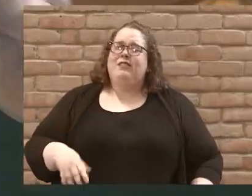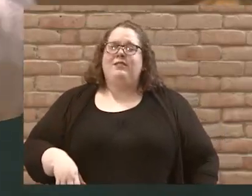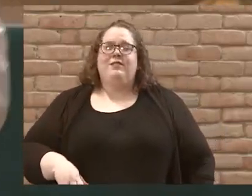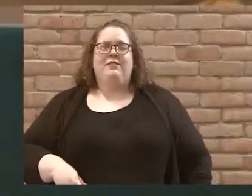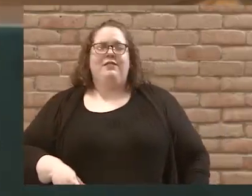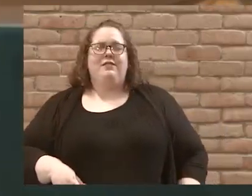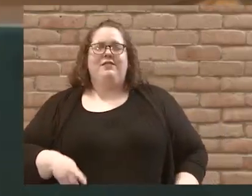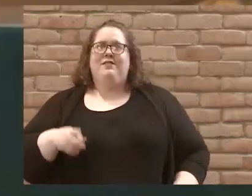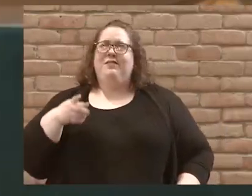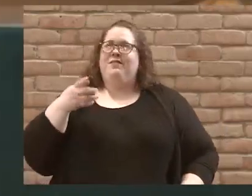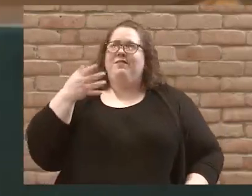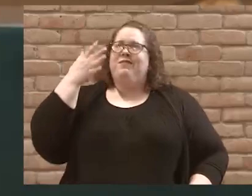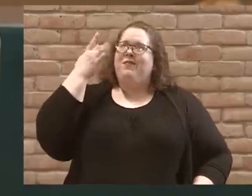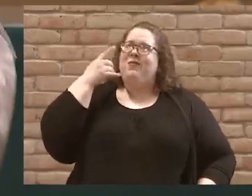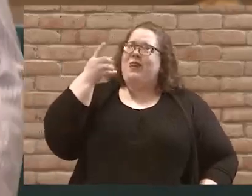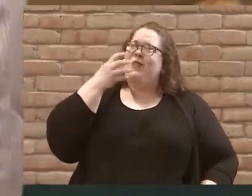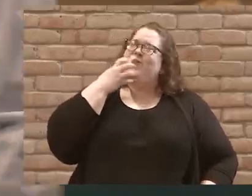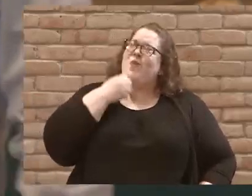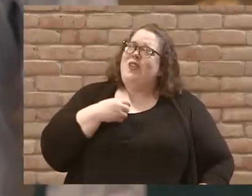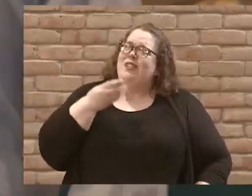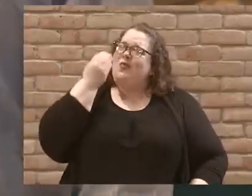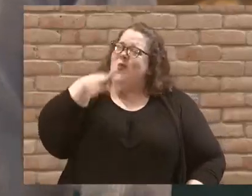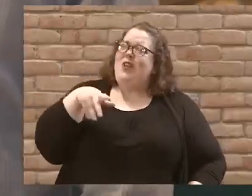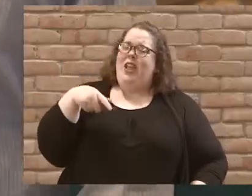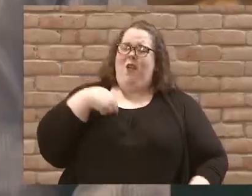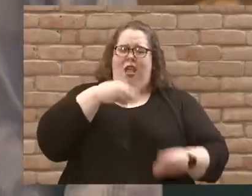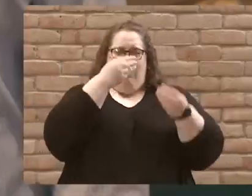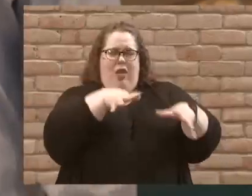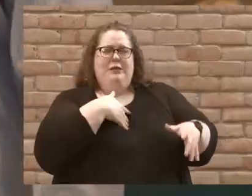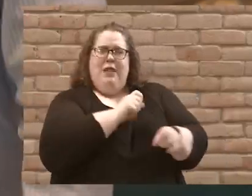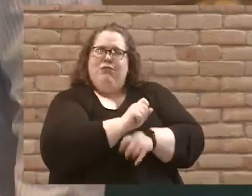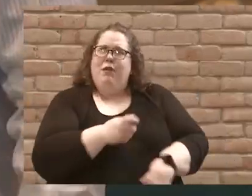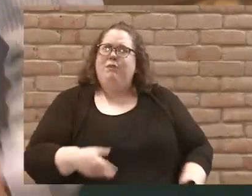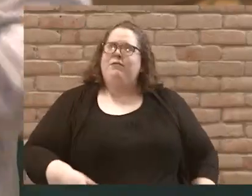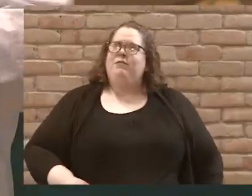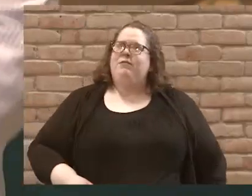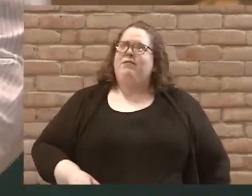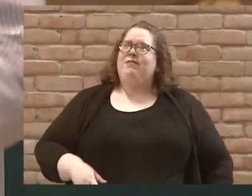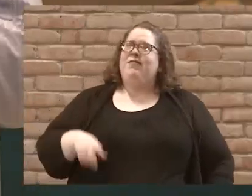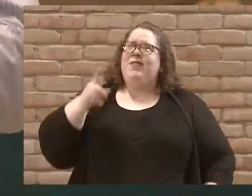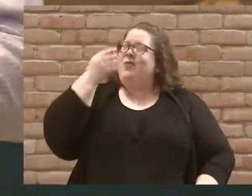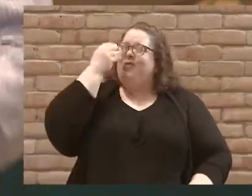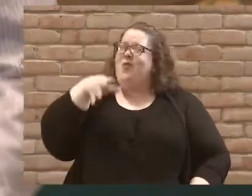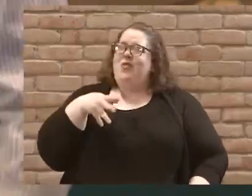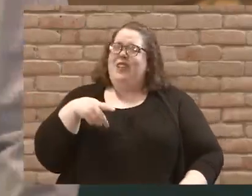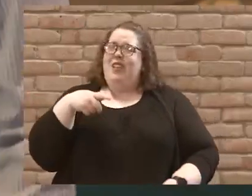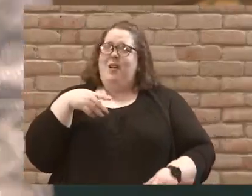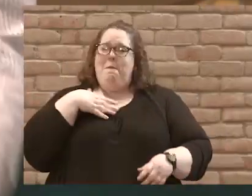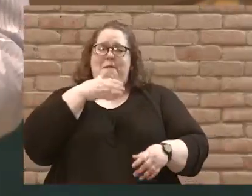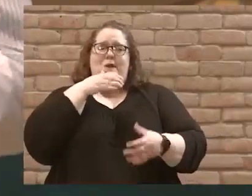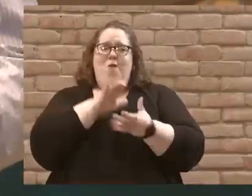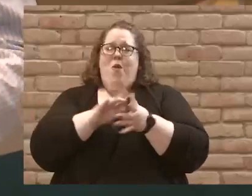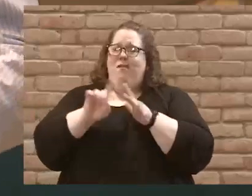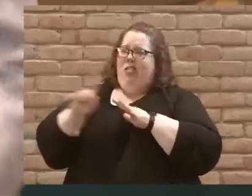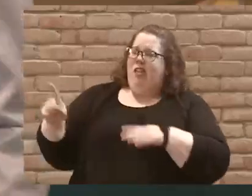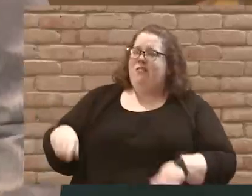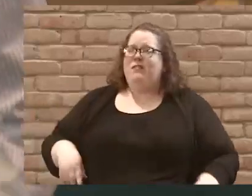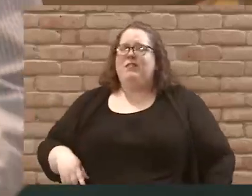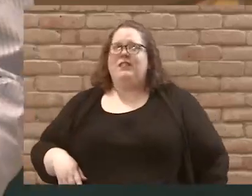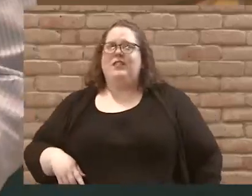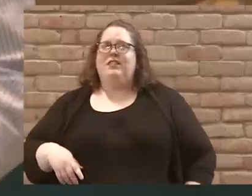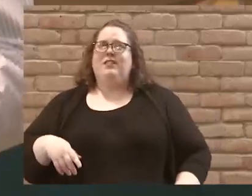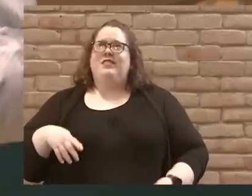Jesus, don't you care that I just lost my job? Jesus, don't you care that my wife left me? Jesus, don't you care that this